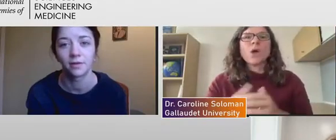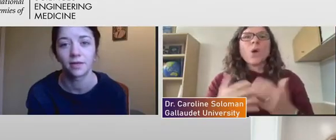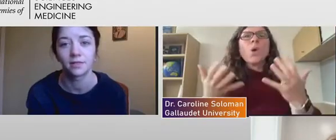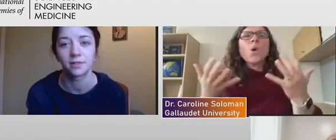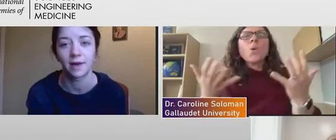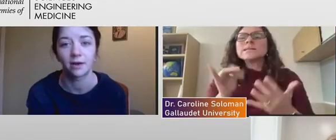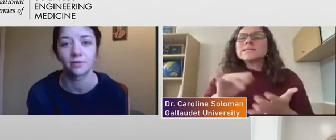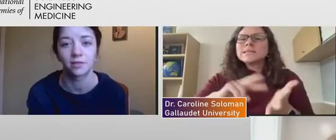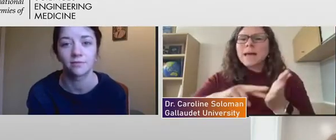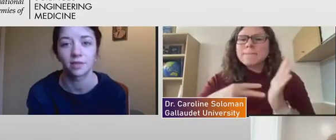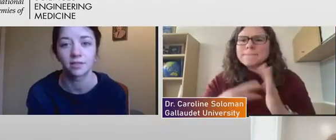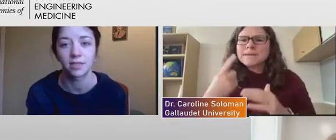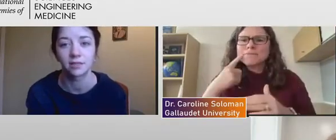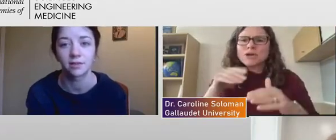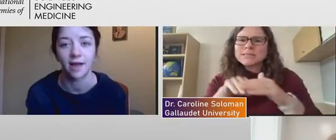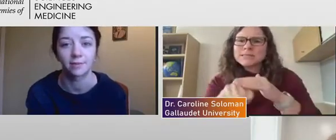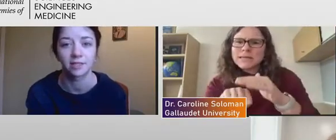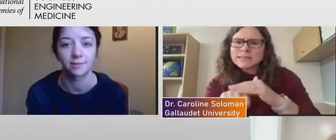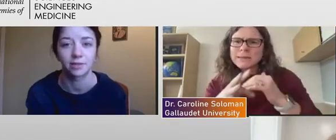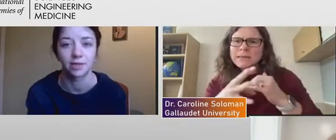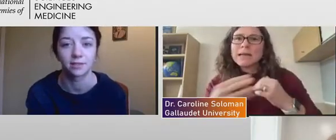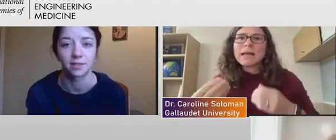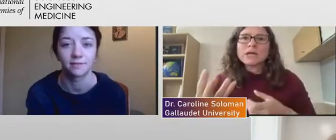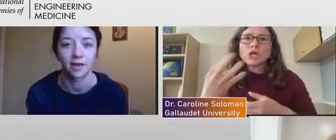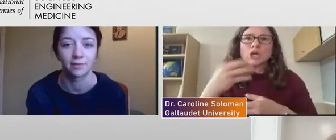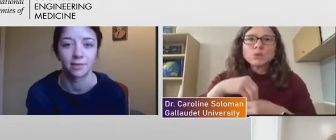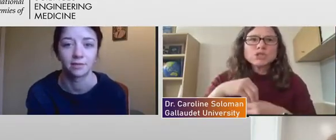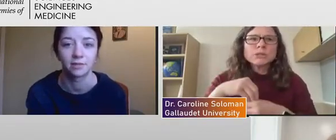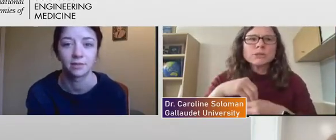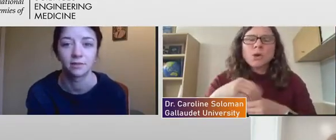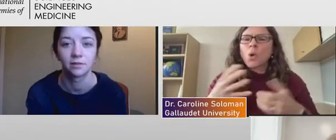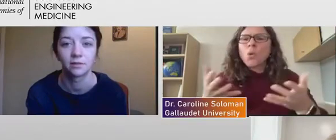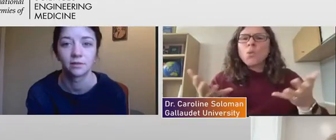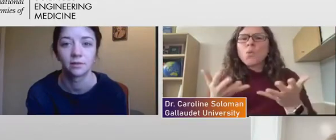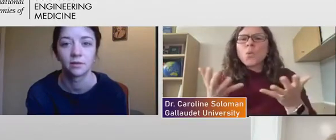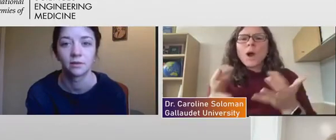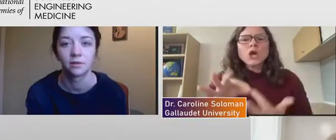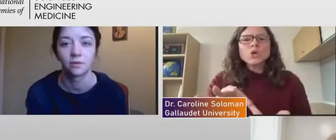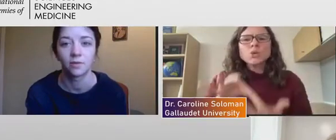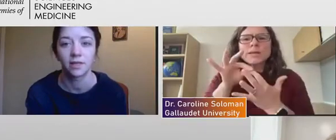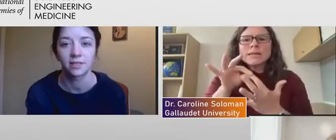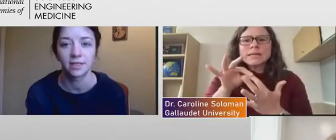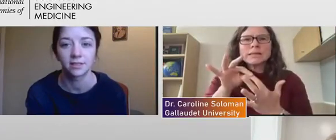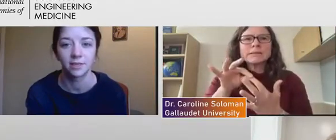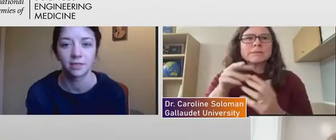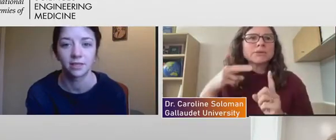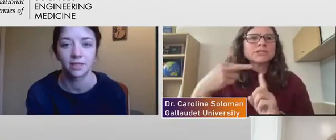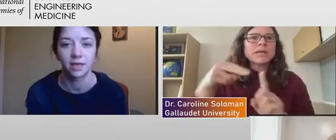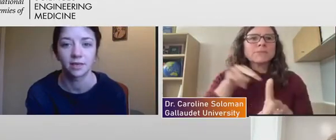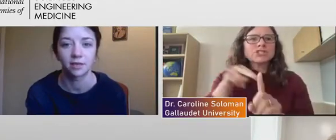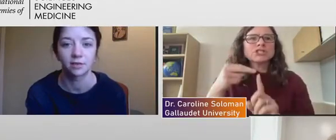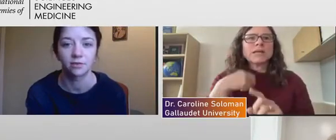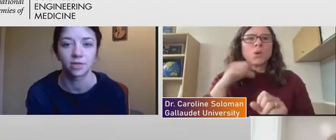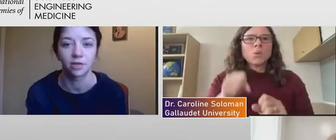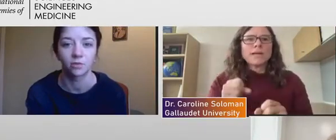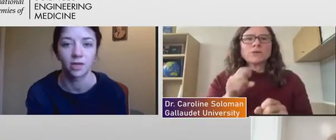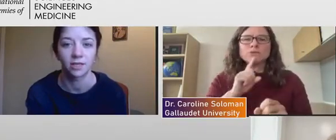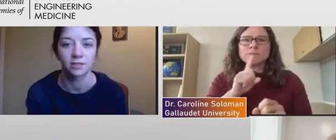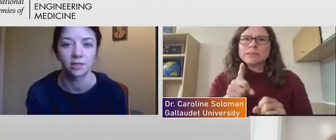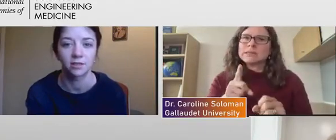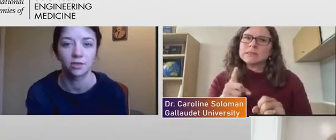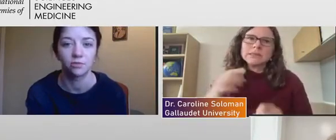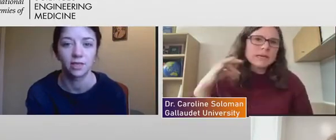Is about the diversity in the lab experience and environment. With accessibility and inclusion,